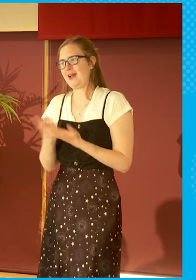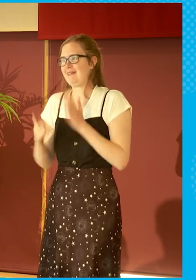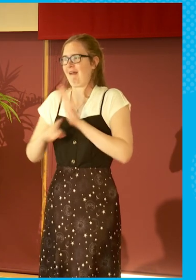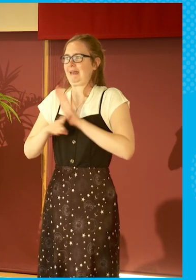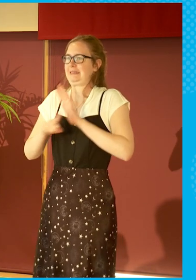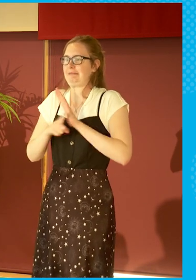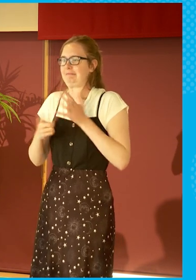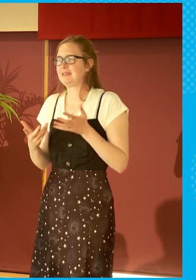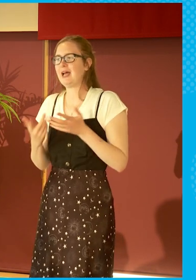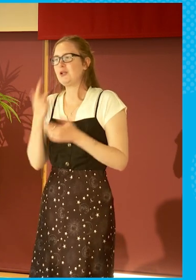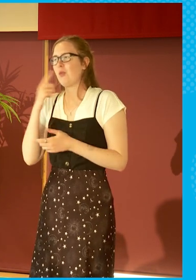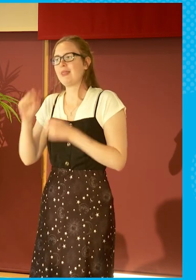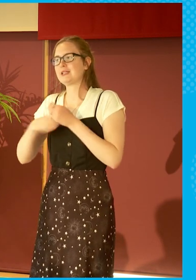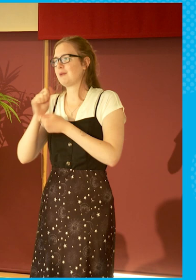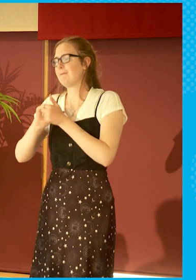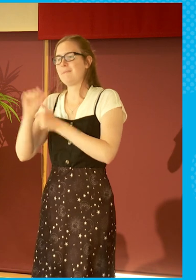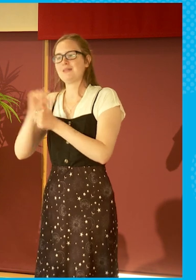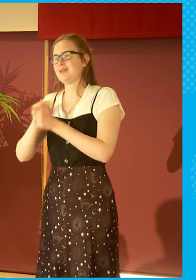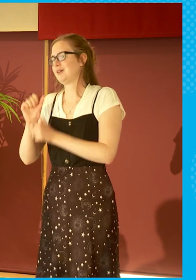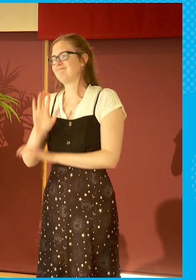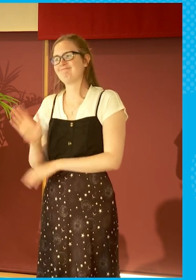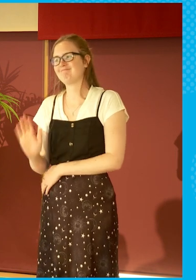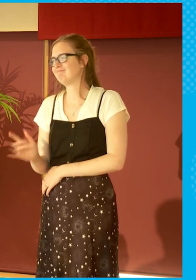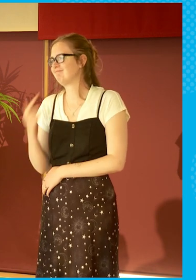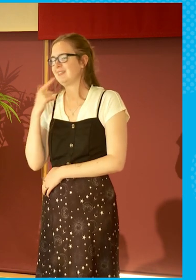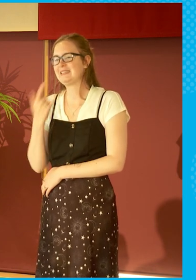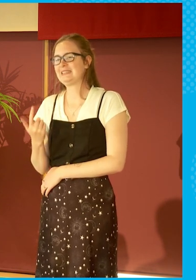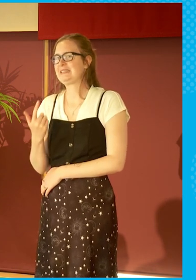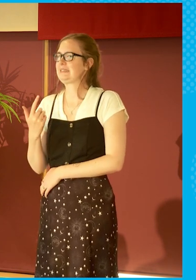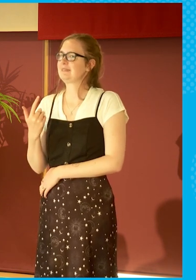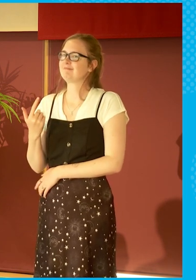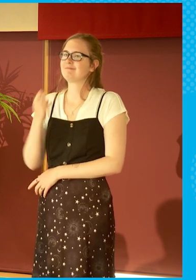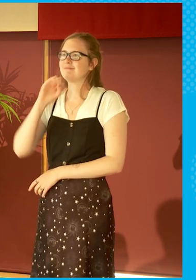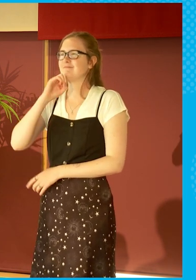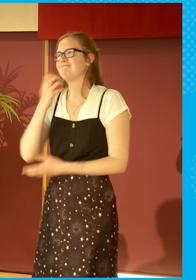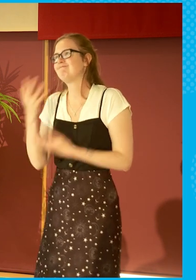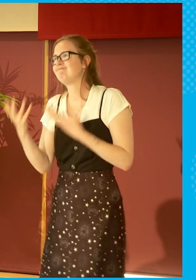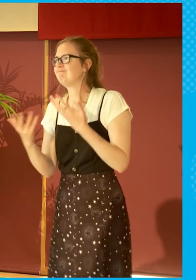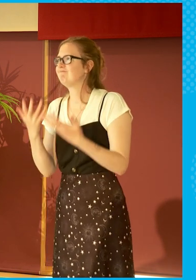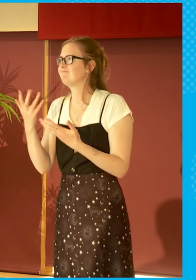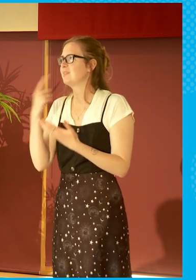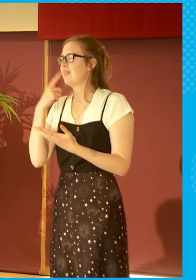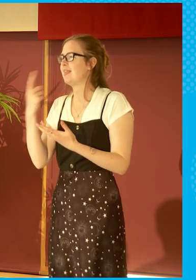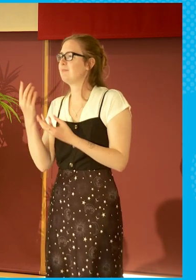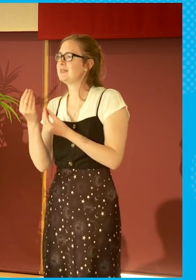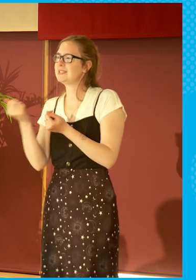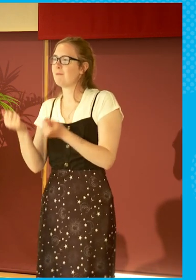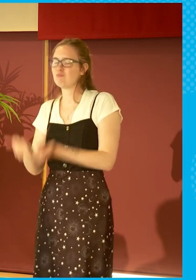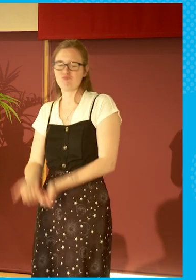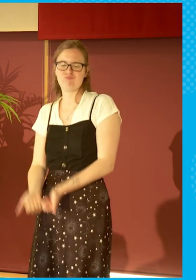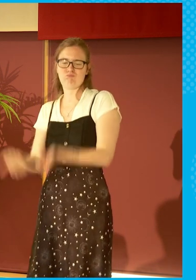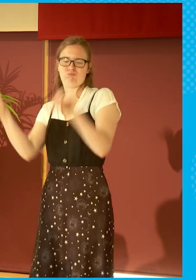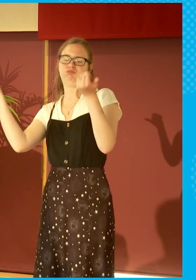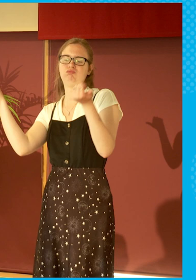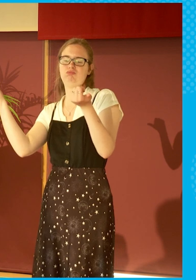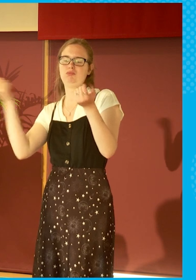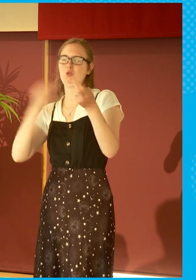I don't think it's going to get better. I think there will be, of course, occasional flashes of brilliance and